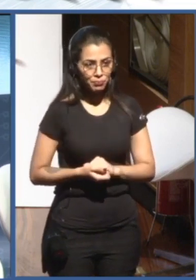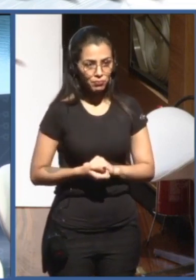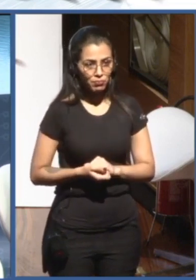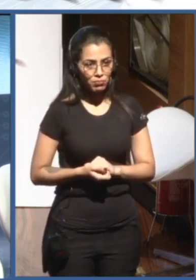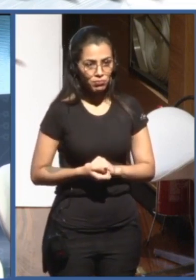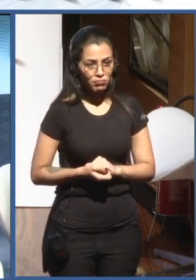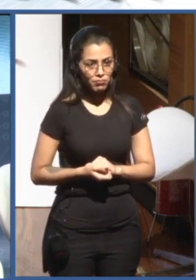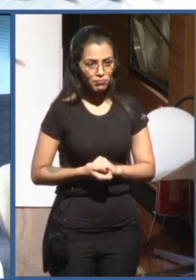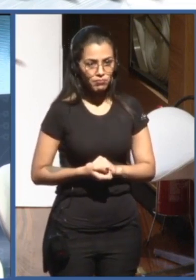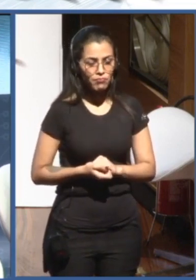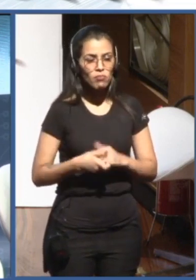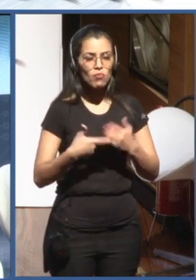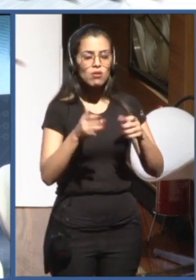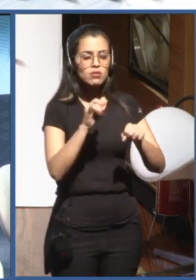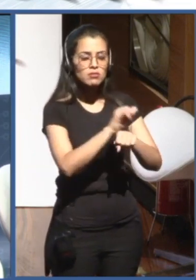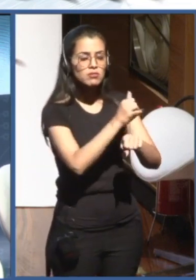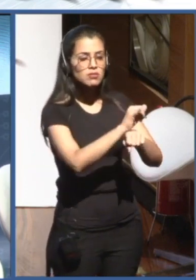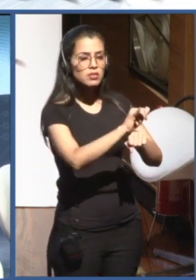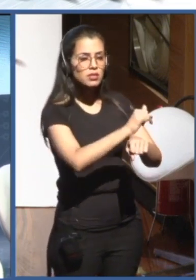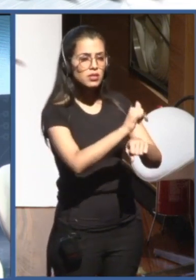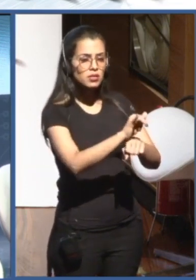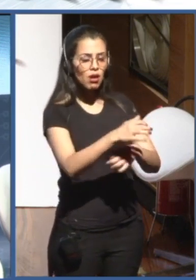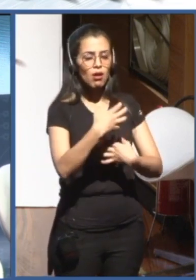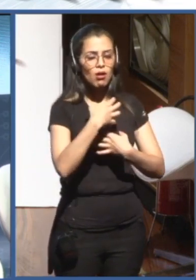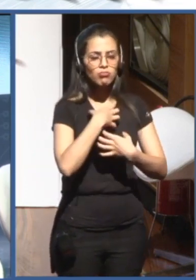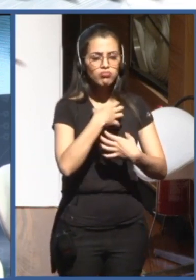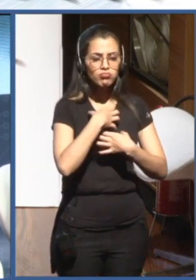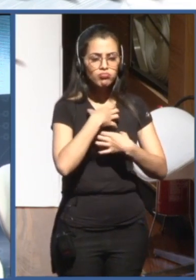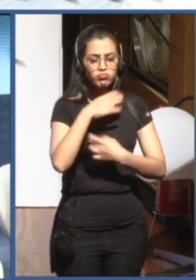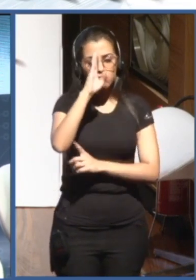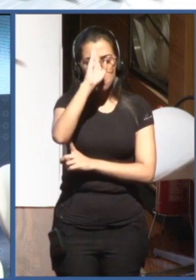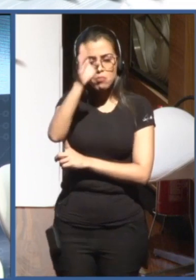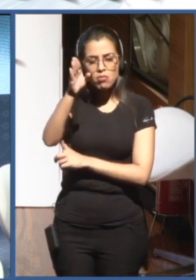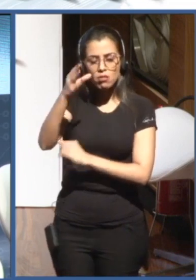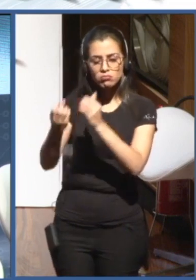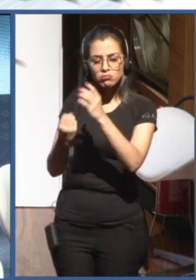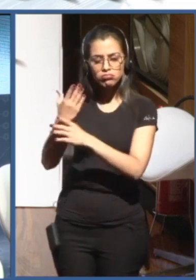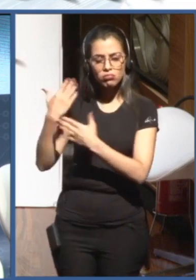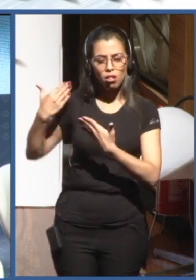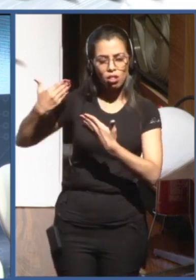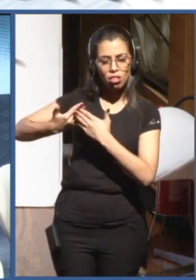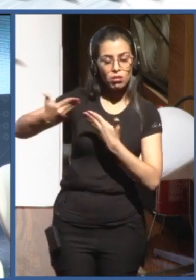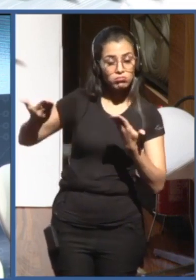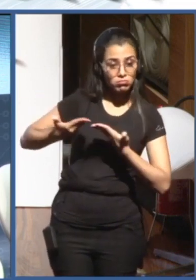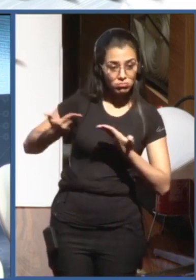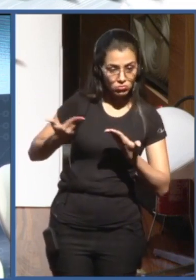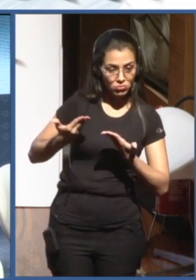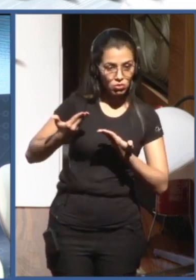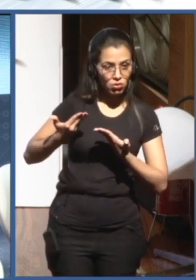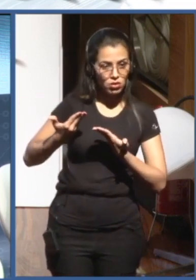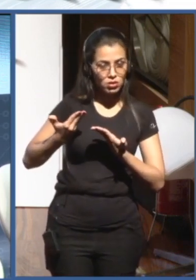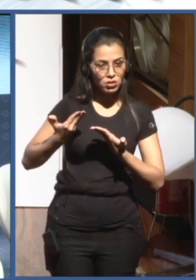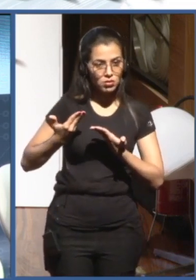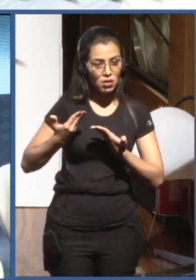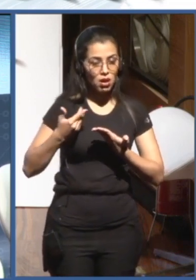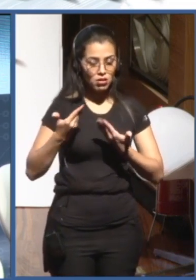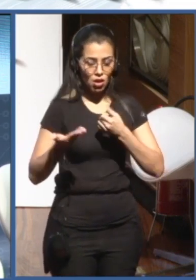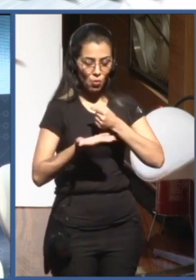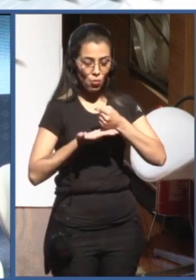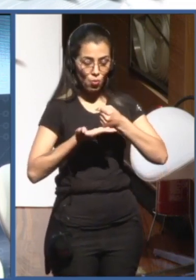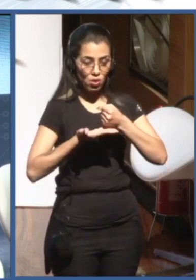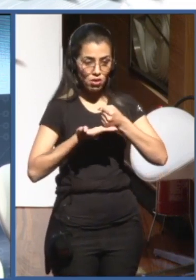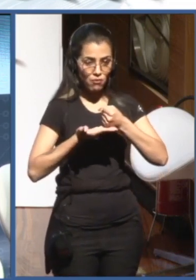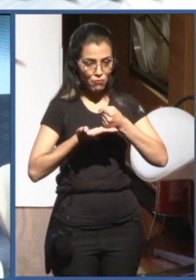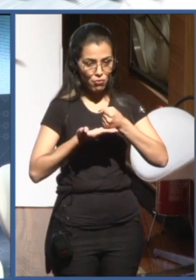what frameworks and principles have been developed so far, and at the regional or international level in relation with